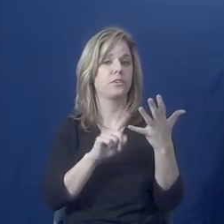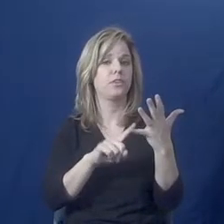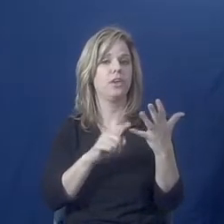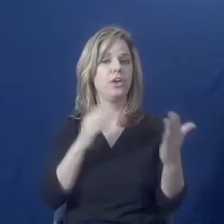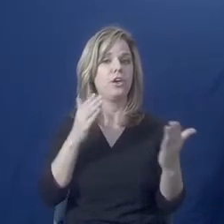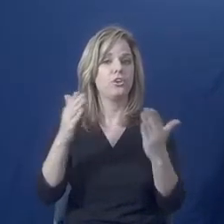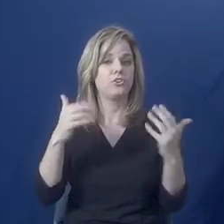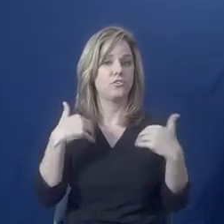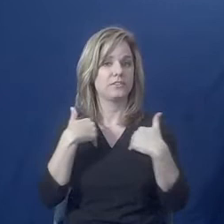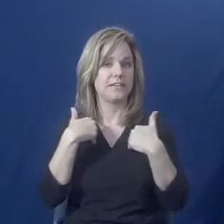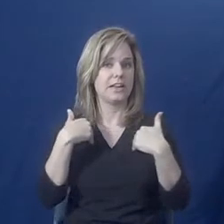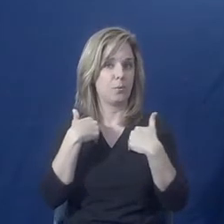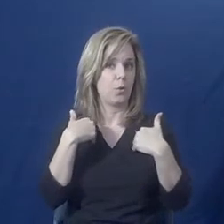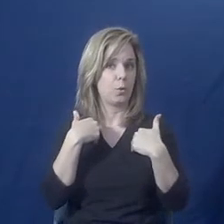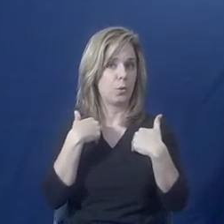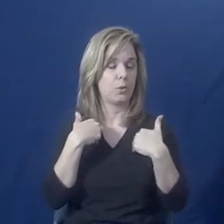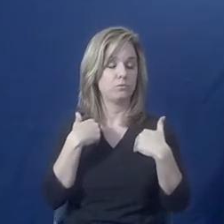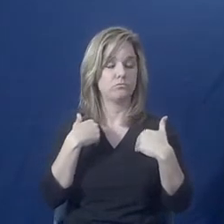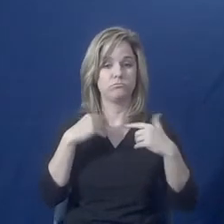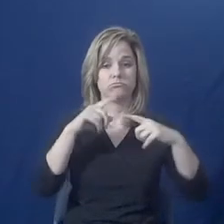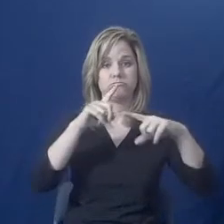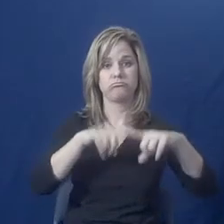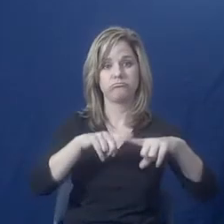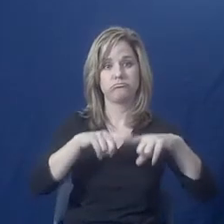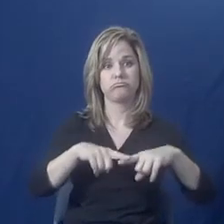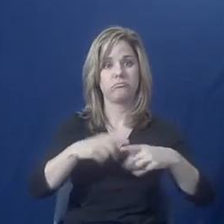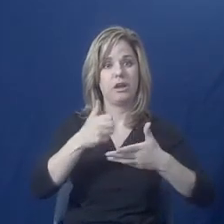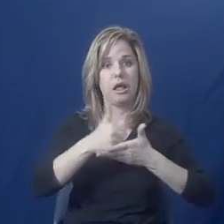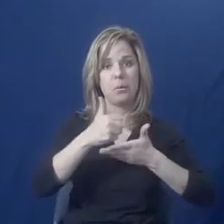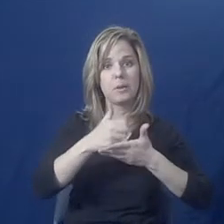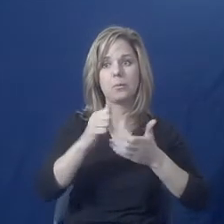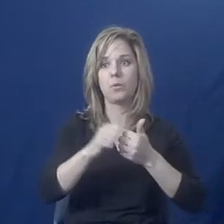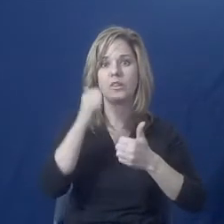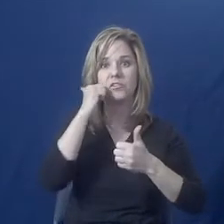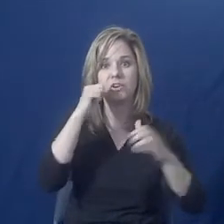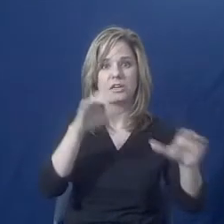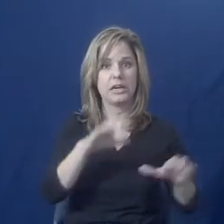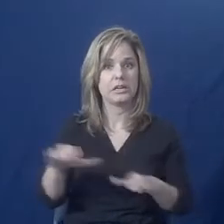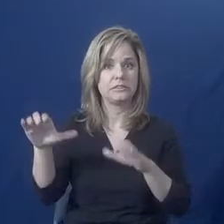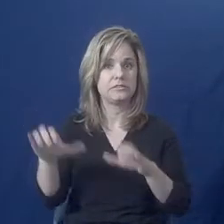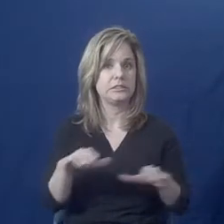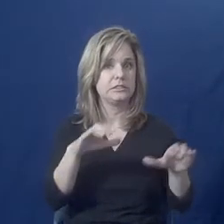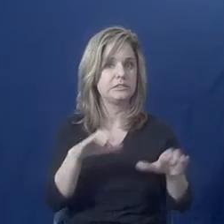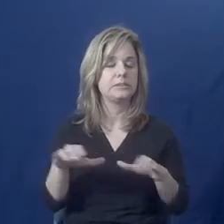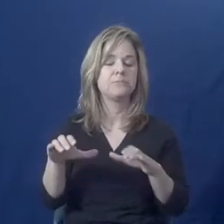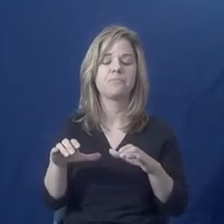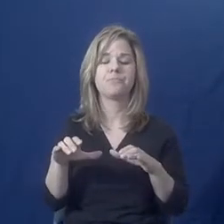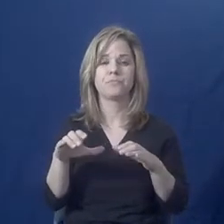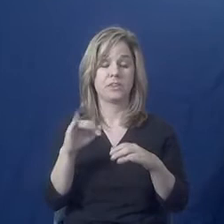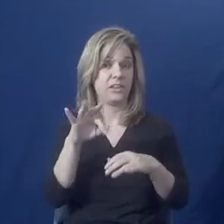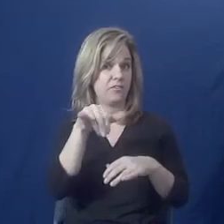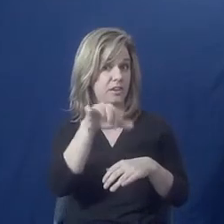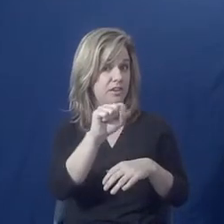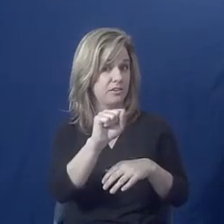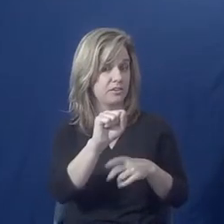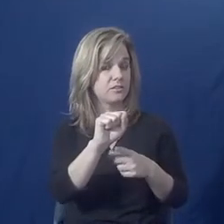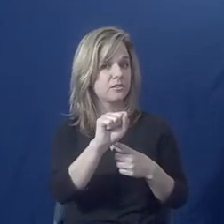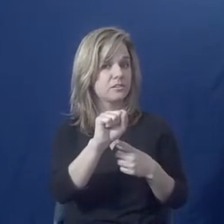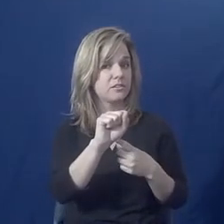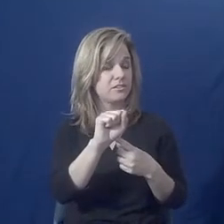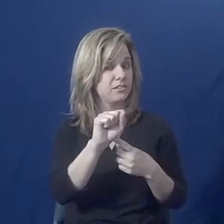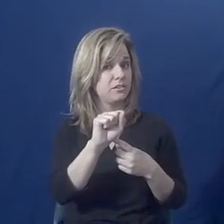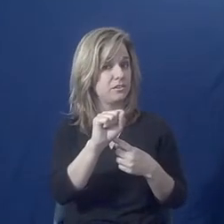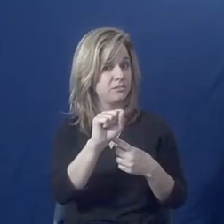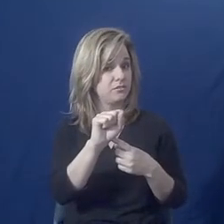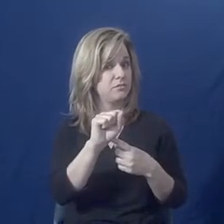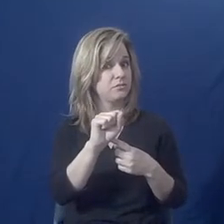rely on that service animal to help them with their activities of daily living? If so, will they